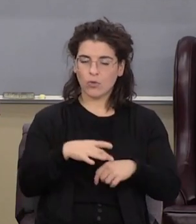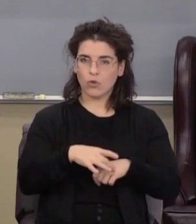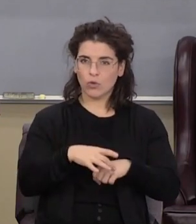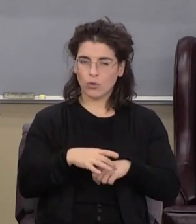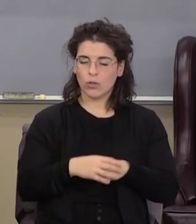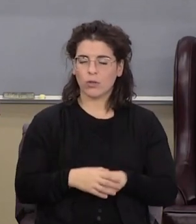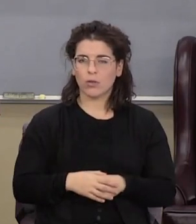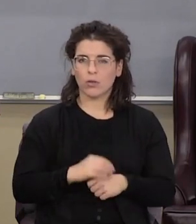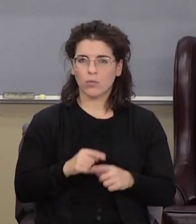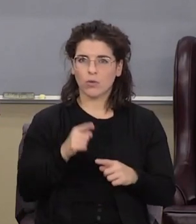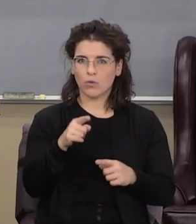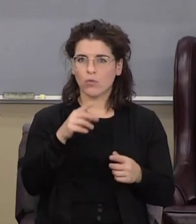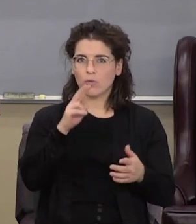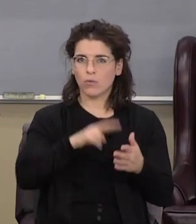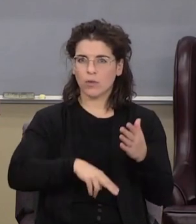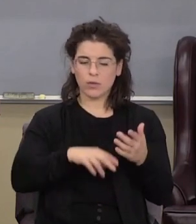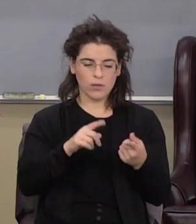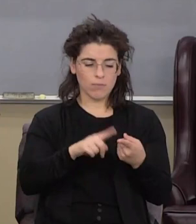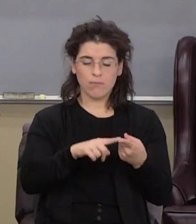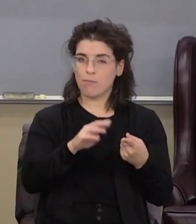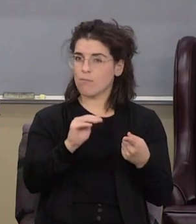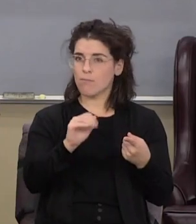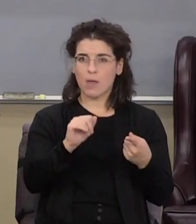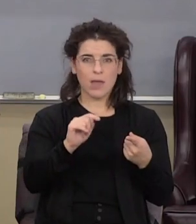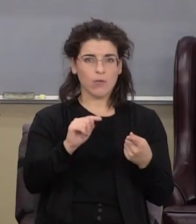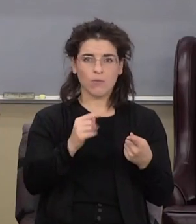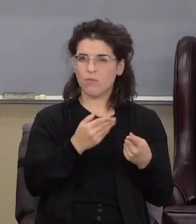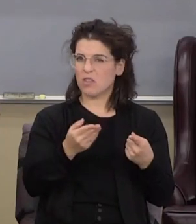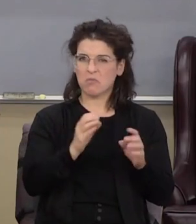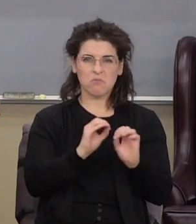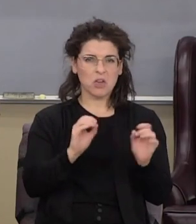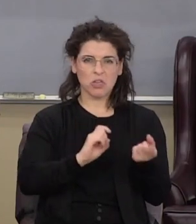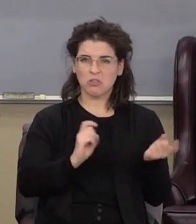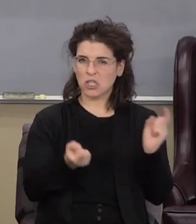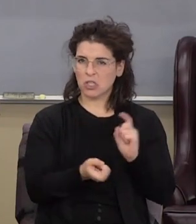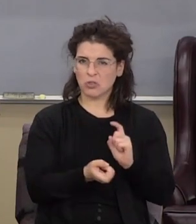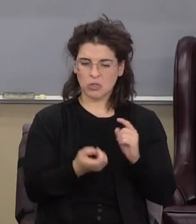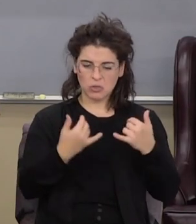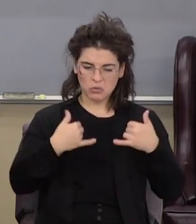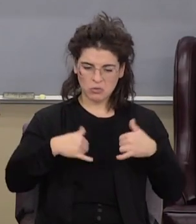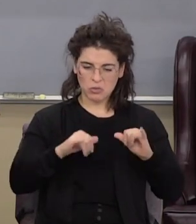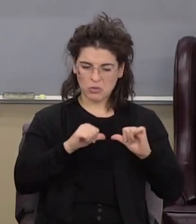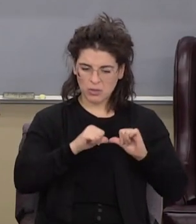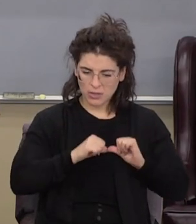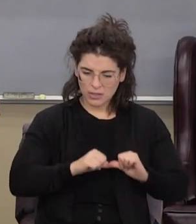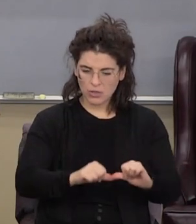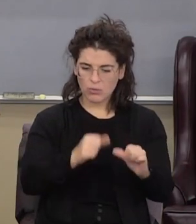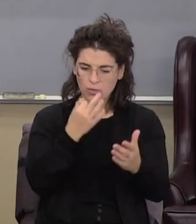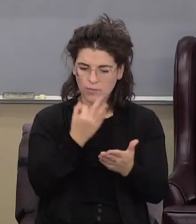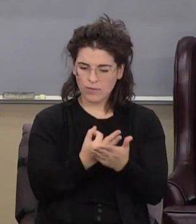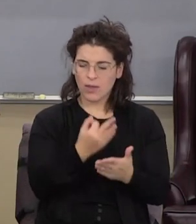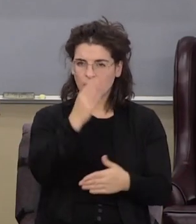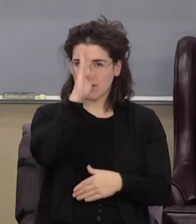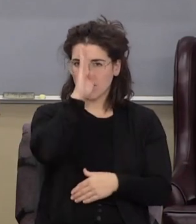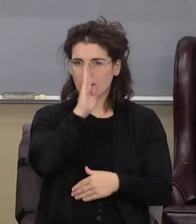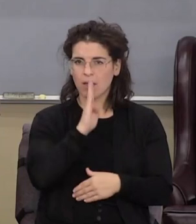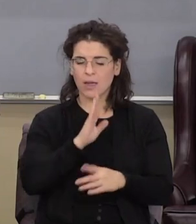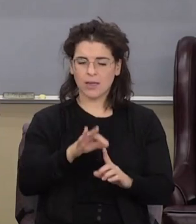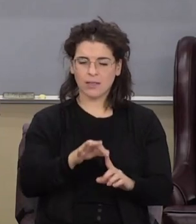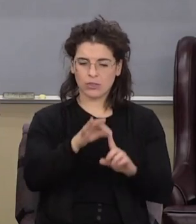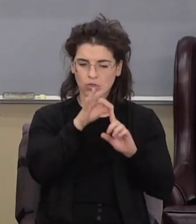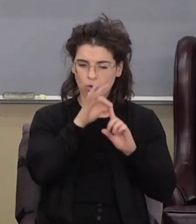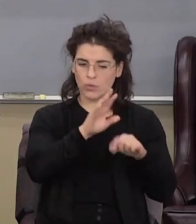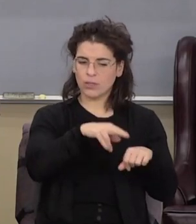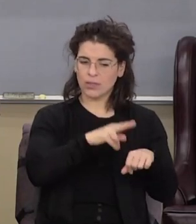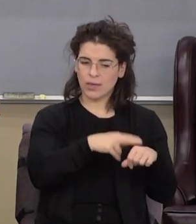When you read Matthew, things haven't changed. You're simply continuing on with the fact that God, his chosen